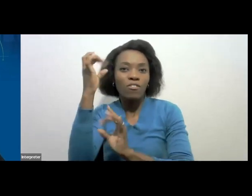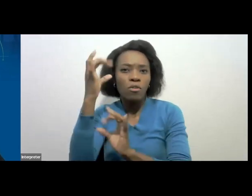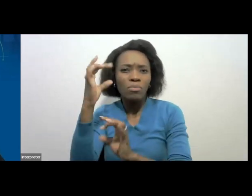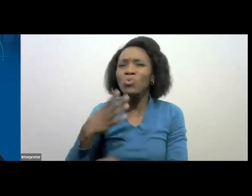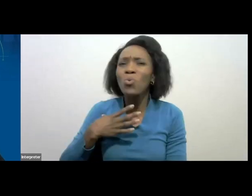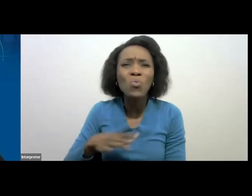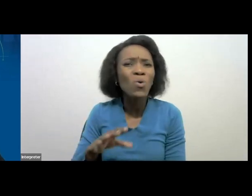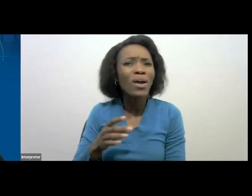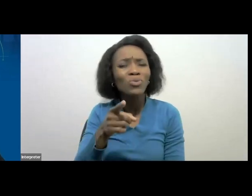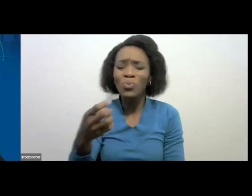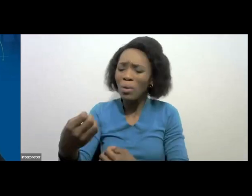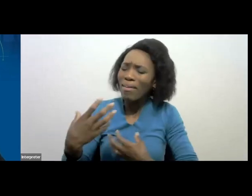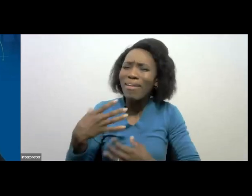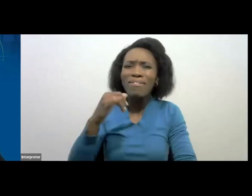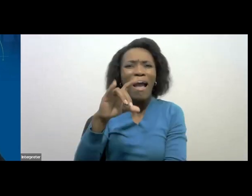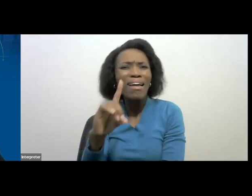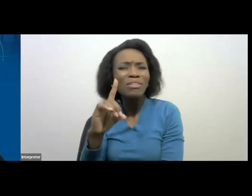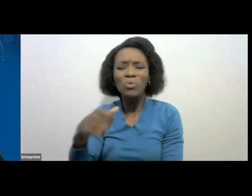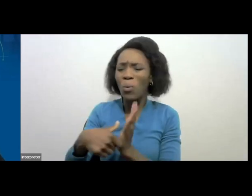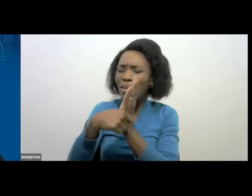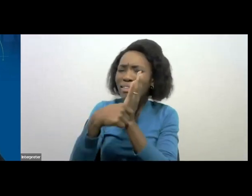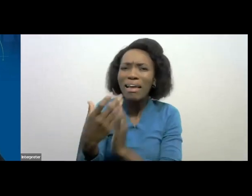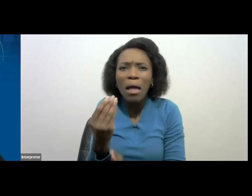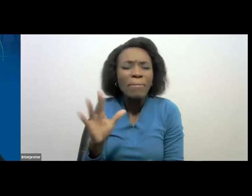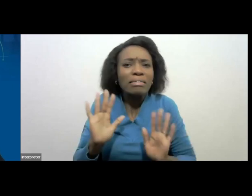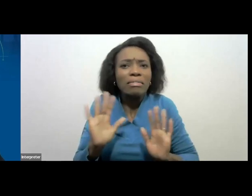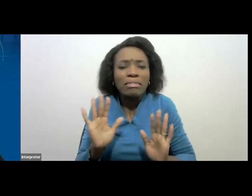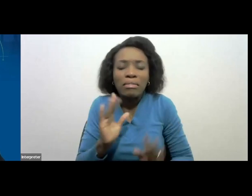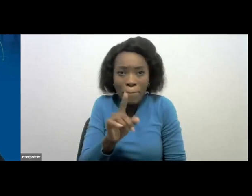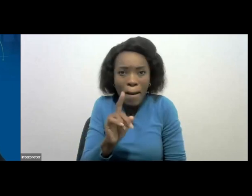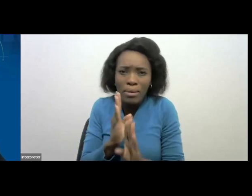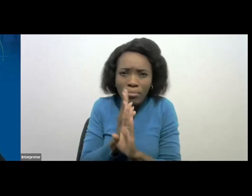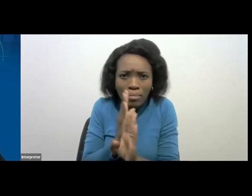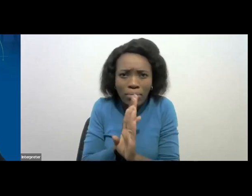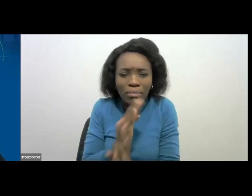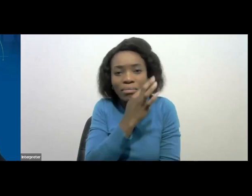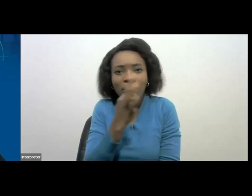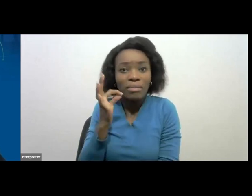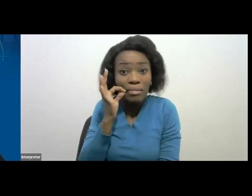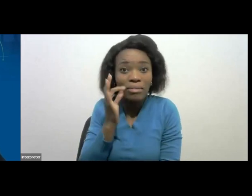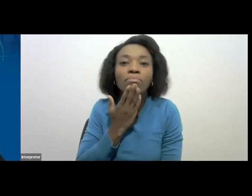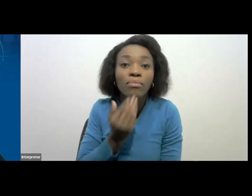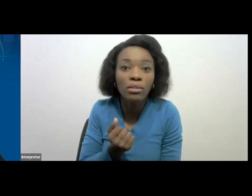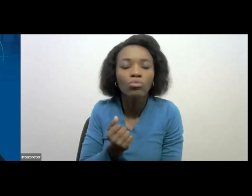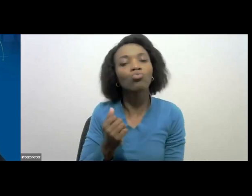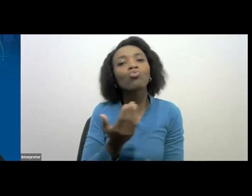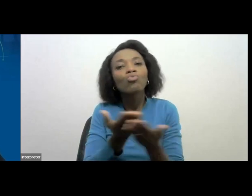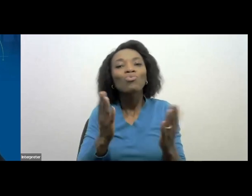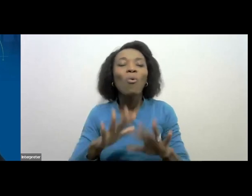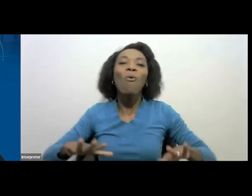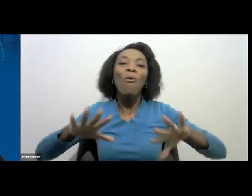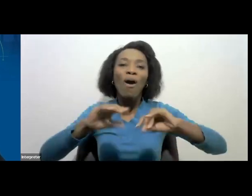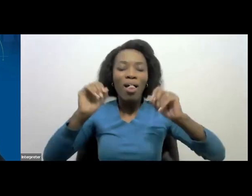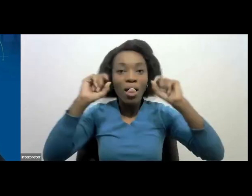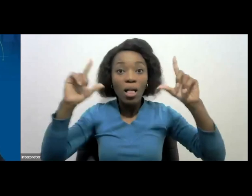ID, your text reference number. We want you to keep that information safe. As you all are aware that we are